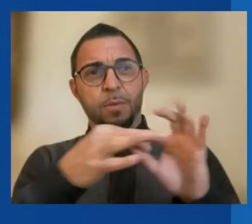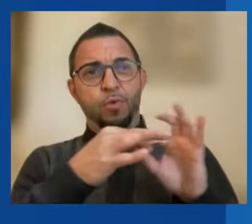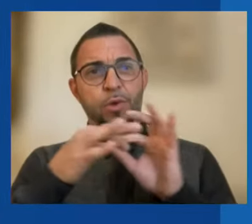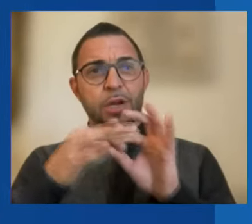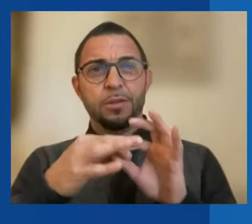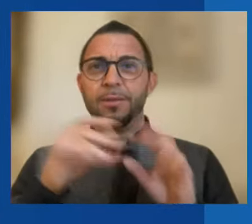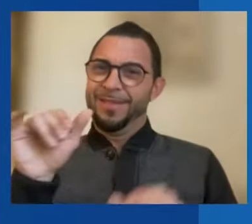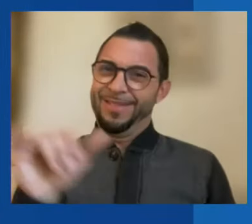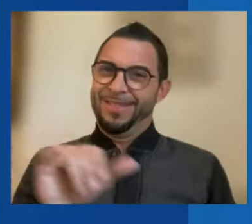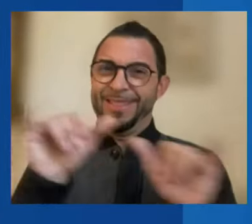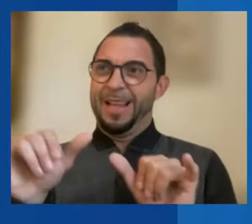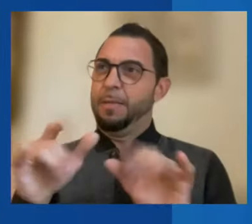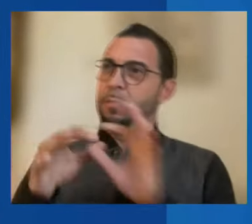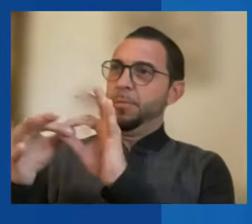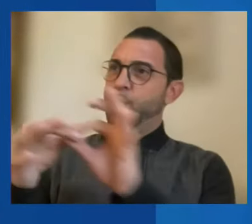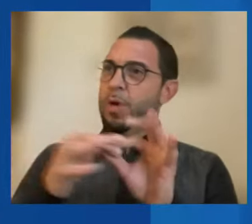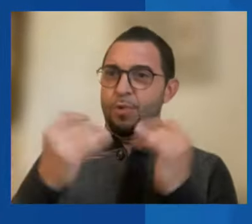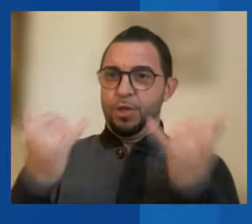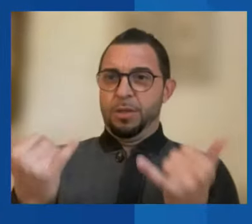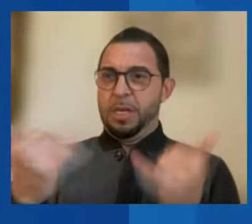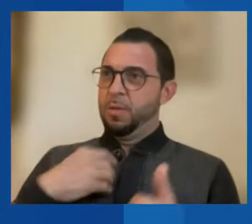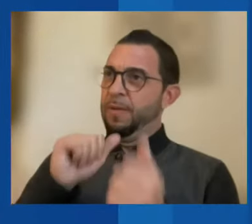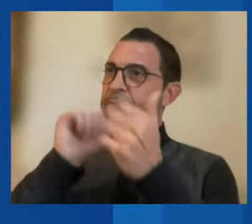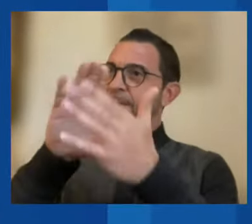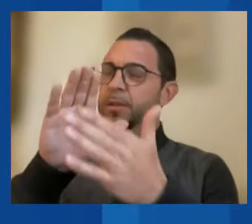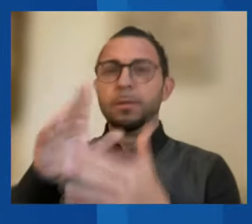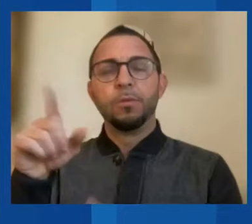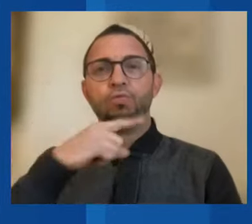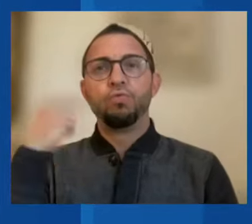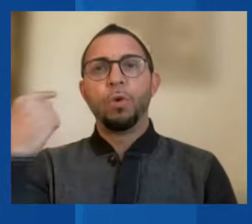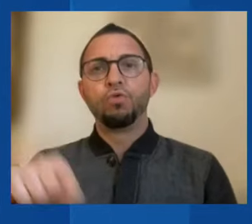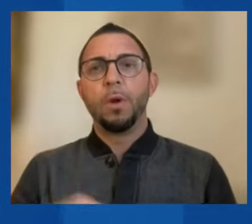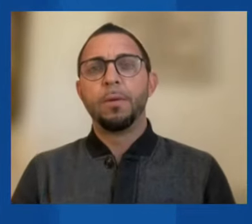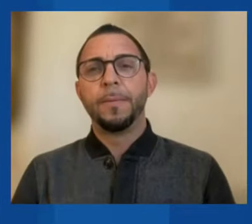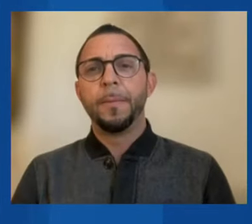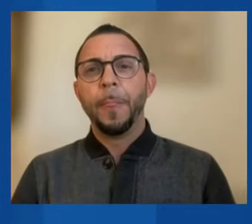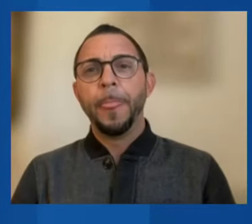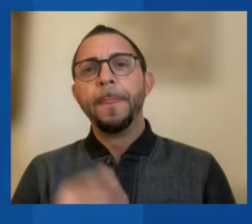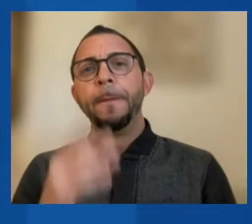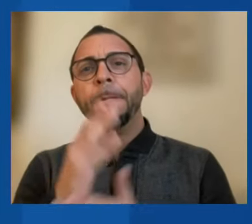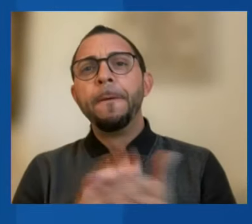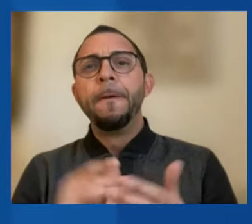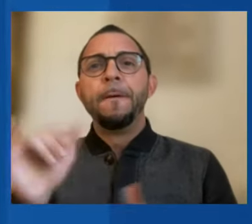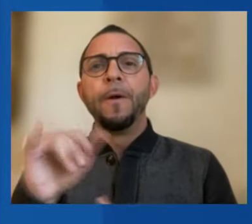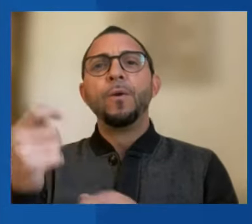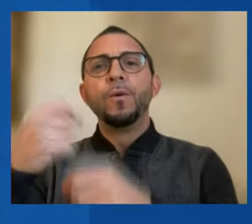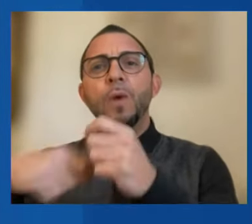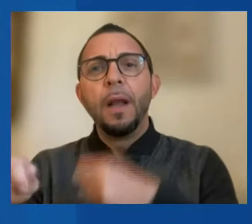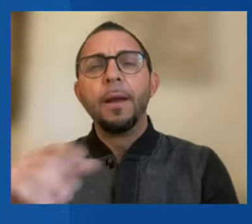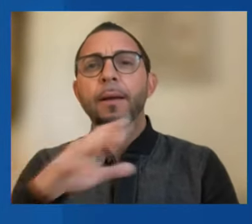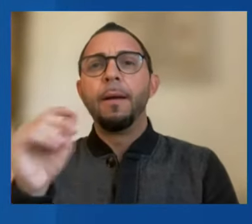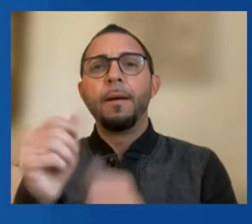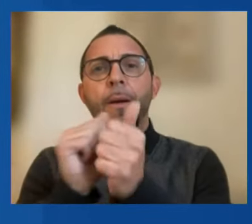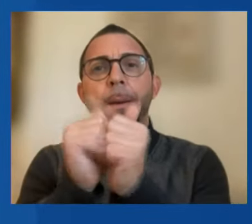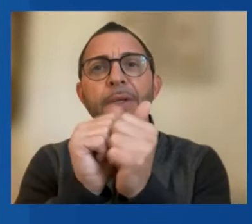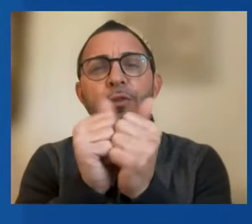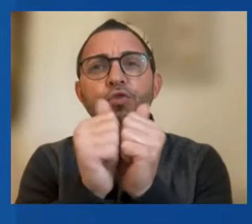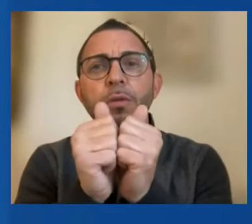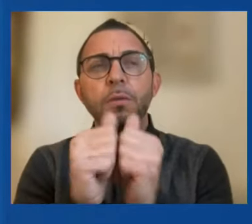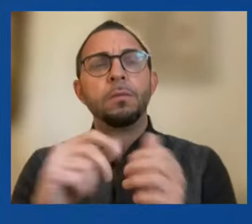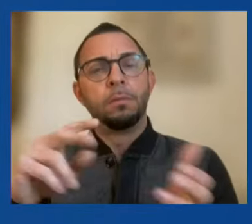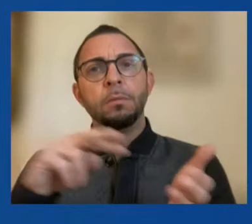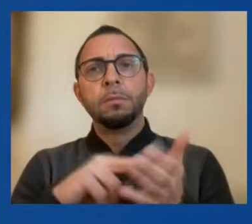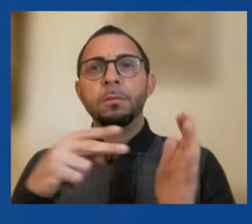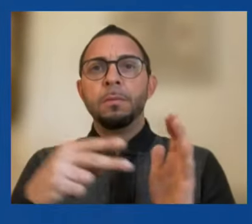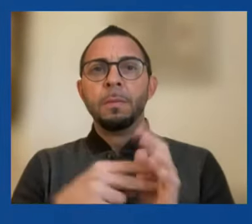Russia. On some issues, like trade and competitiveness, this will involve bringing together